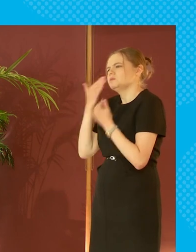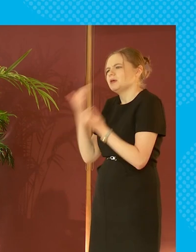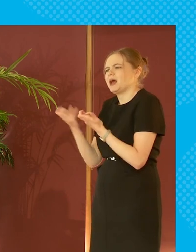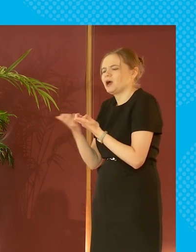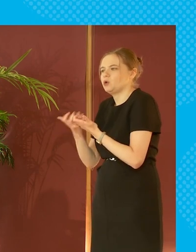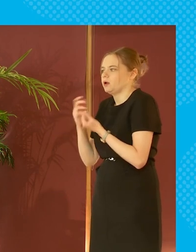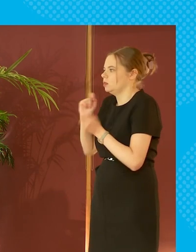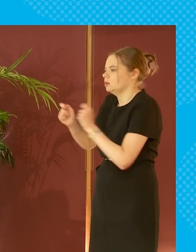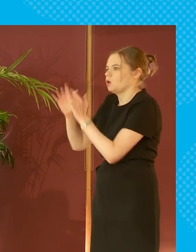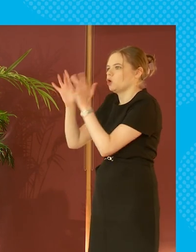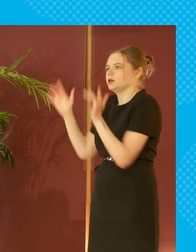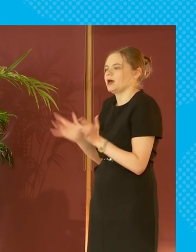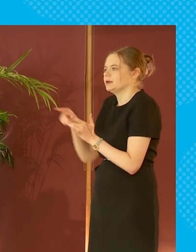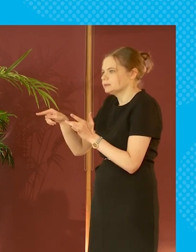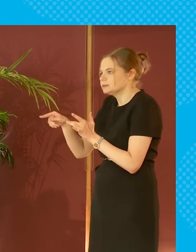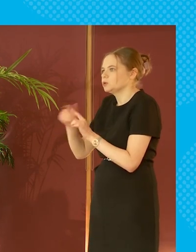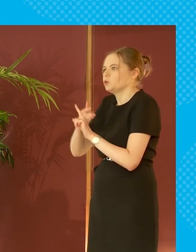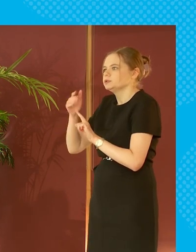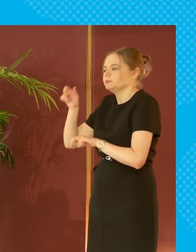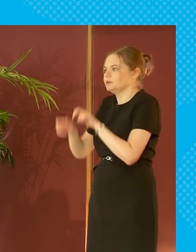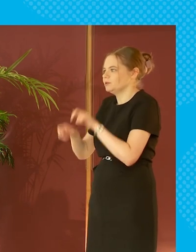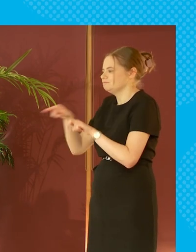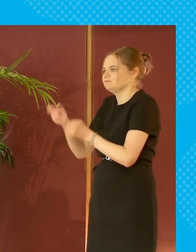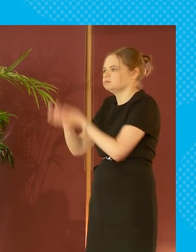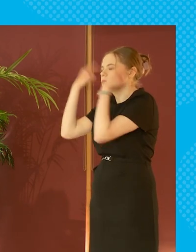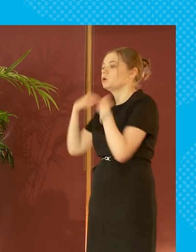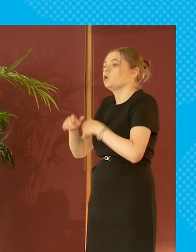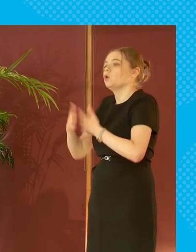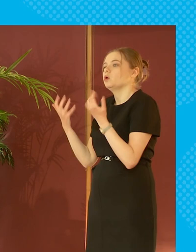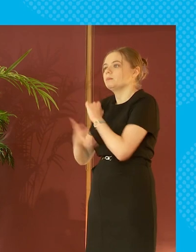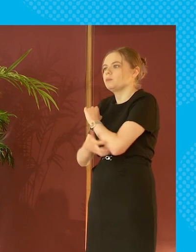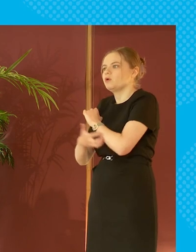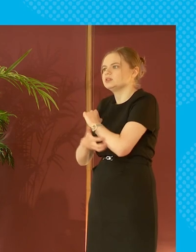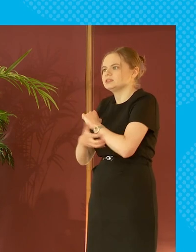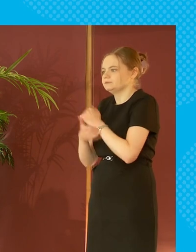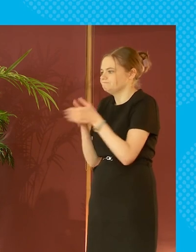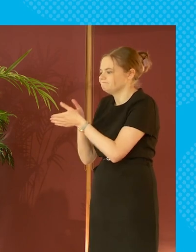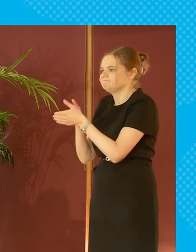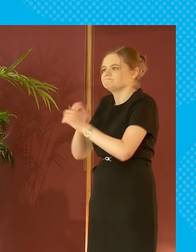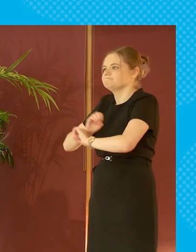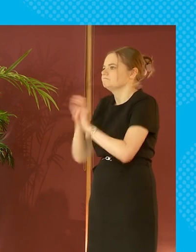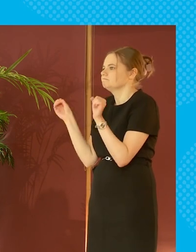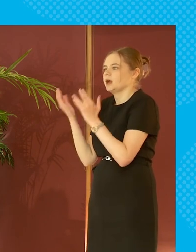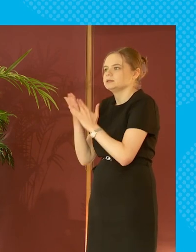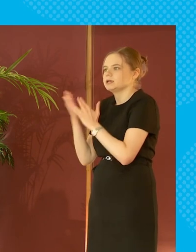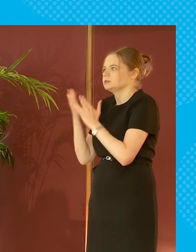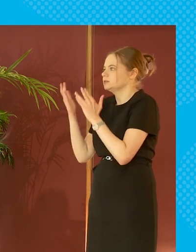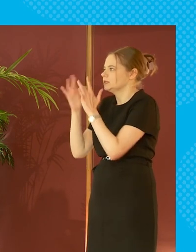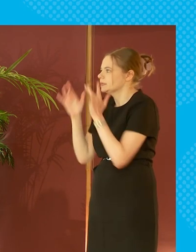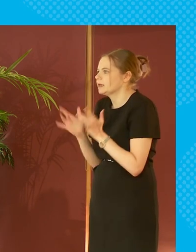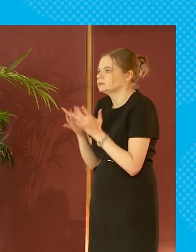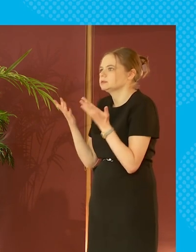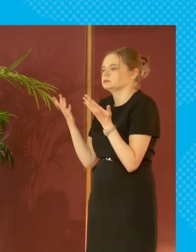with things going a bit more online it gets a bit more difficult for older people or when you're in poverty and you don't have access to the same access to the internet or the technology